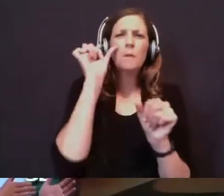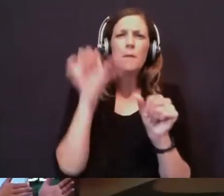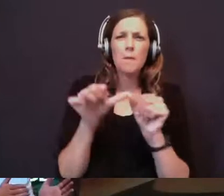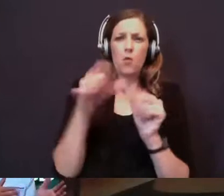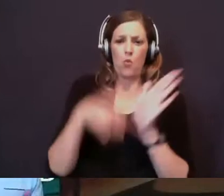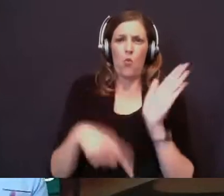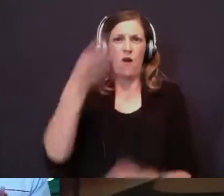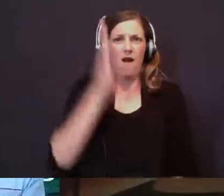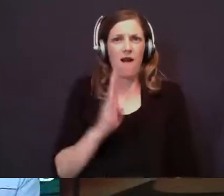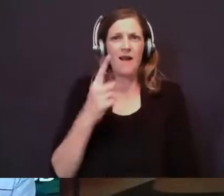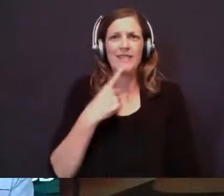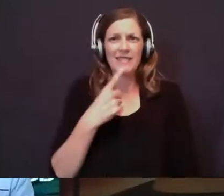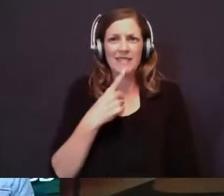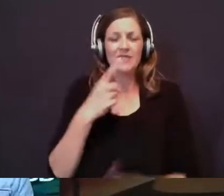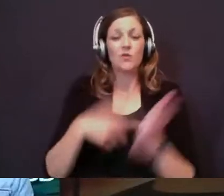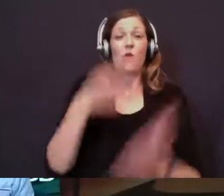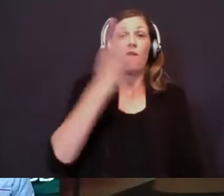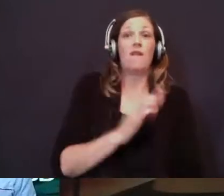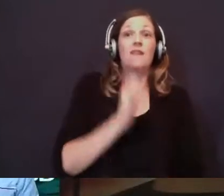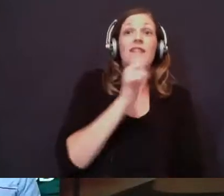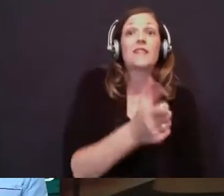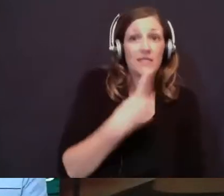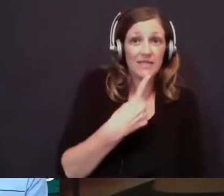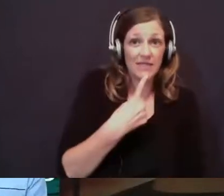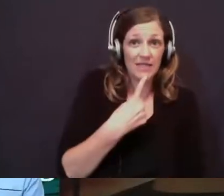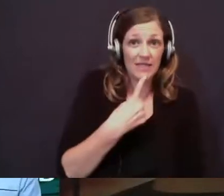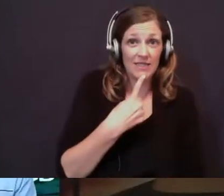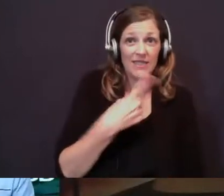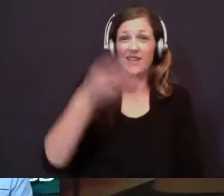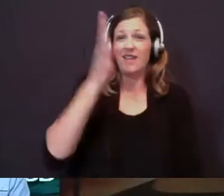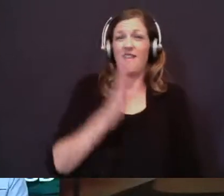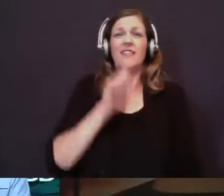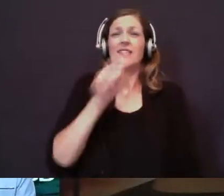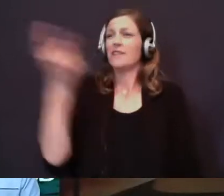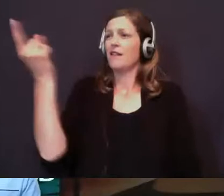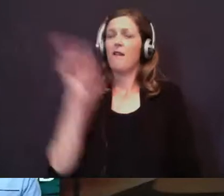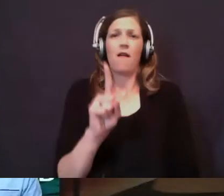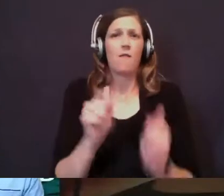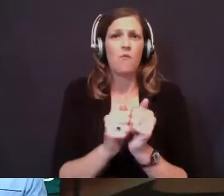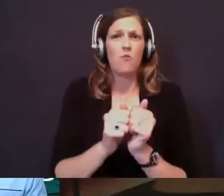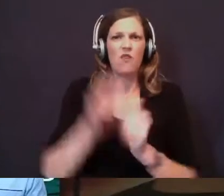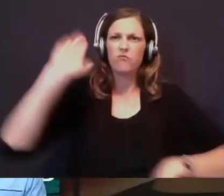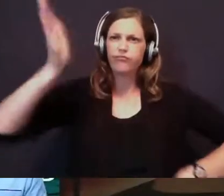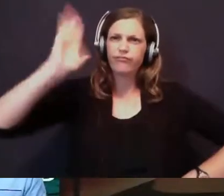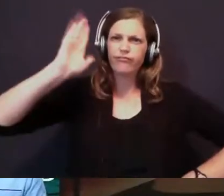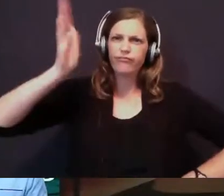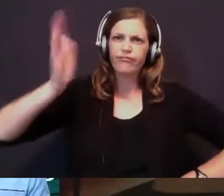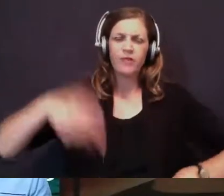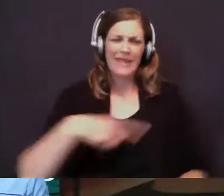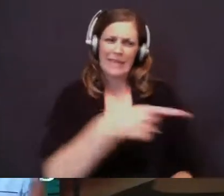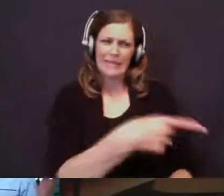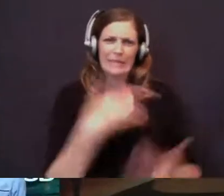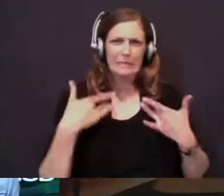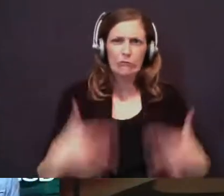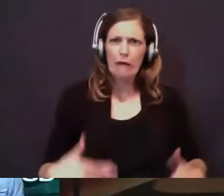says and what God doesn't say. God doesn't come with a lecture. Elijah's depressed. He's